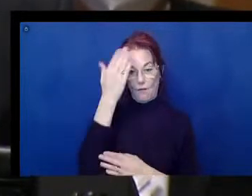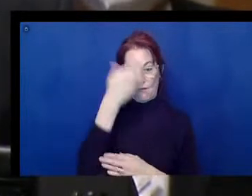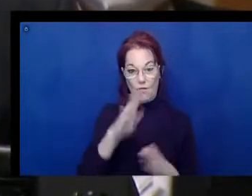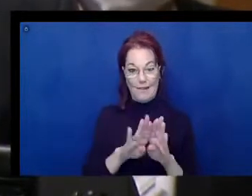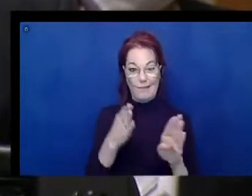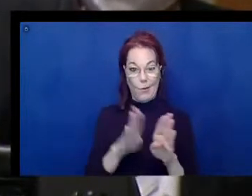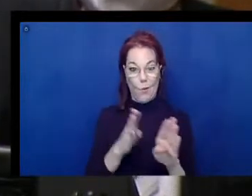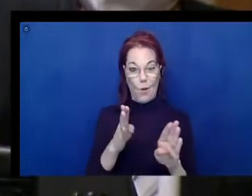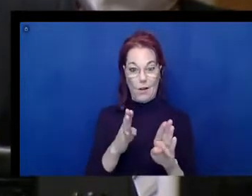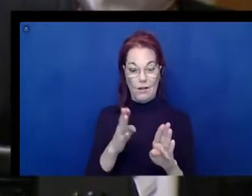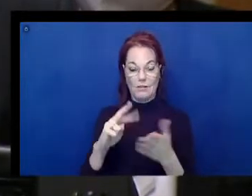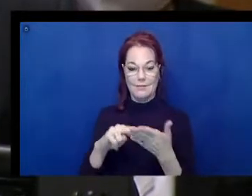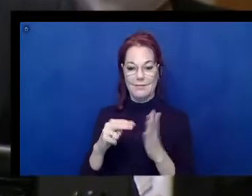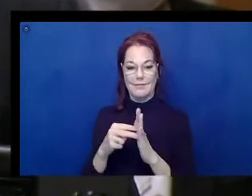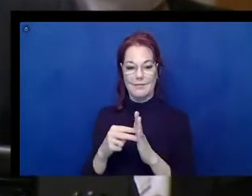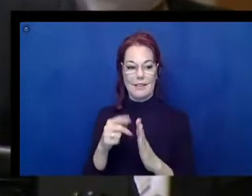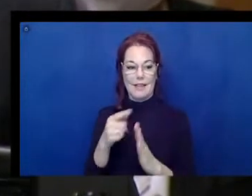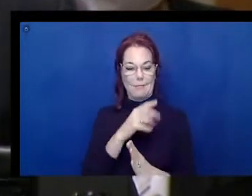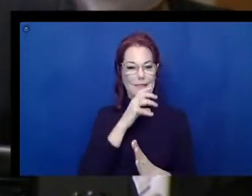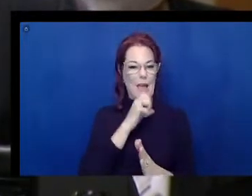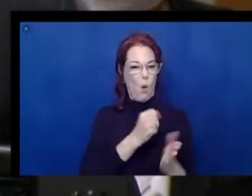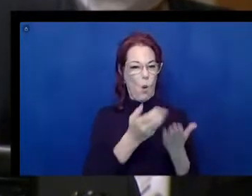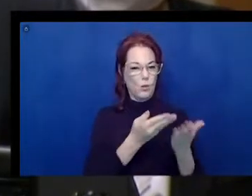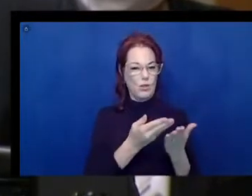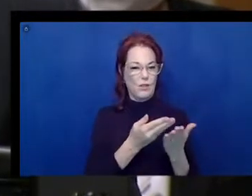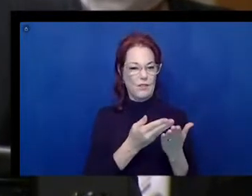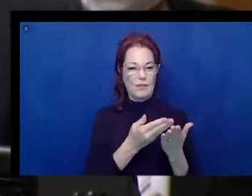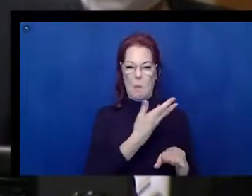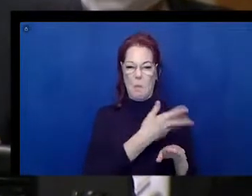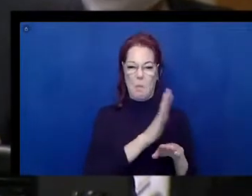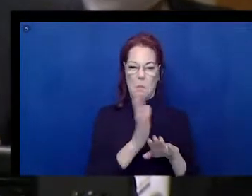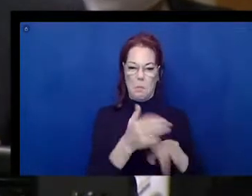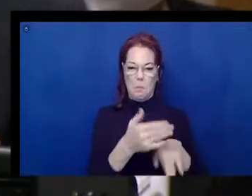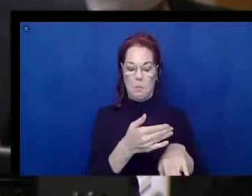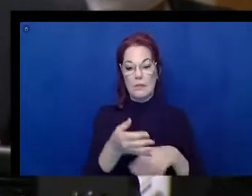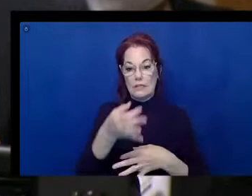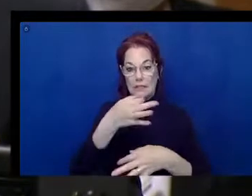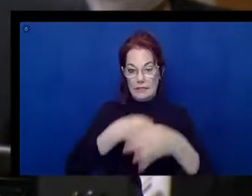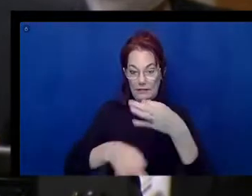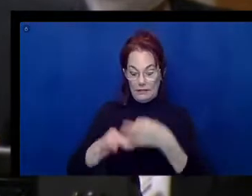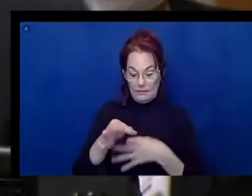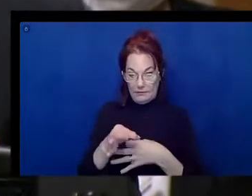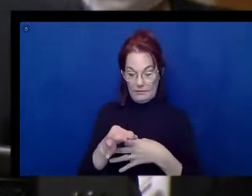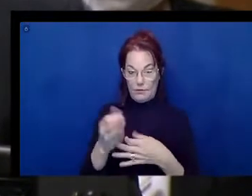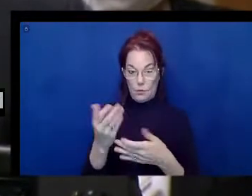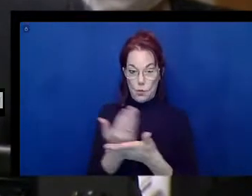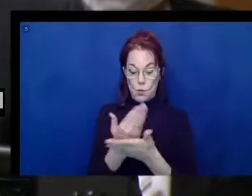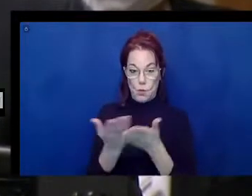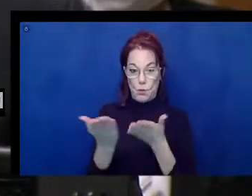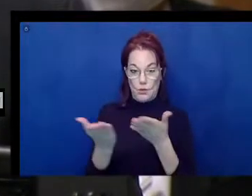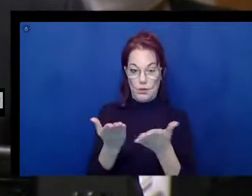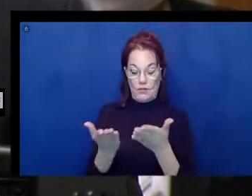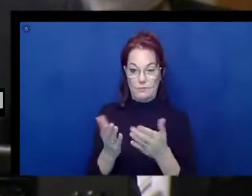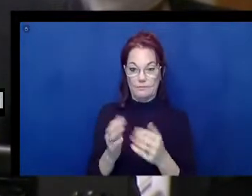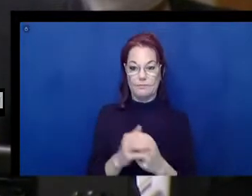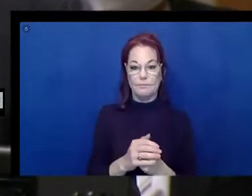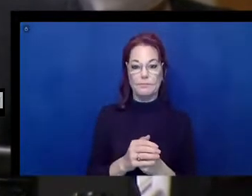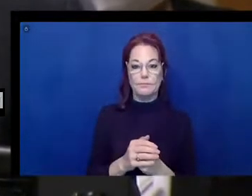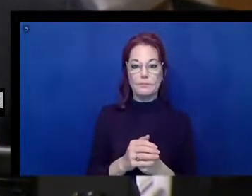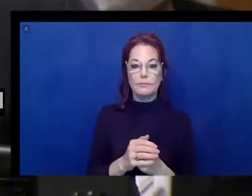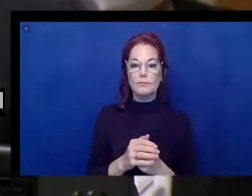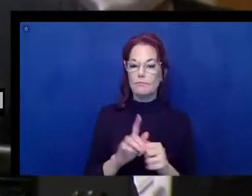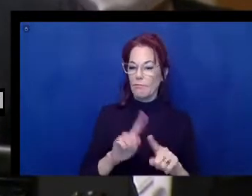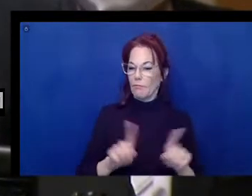we put more resources in creating the virtual front door and taking them away from the old services, which were mediocre at best. But